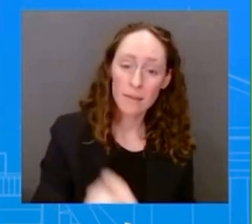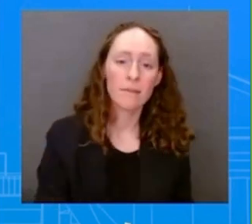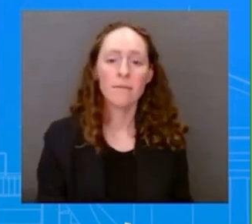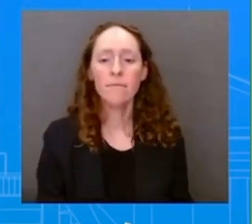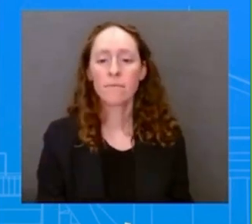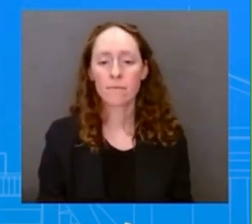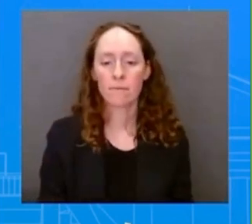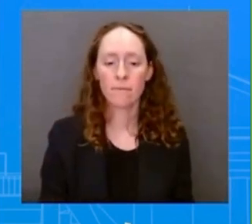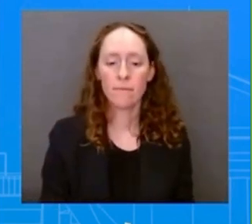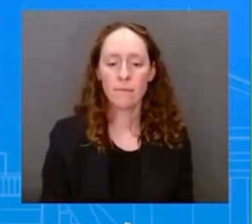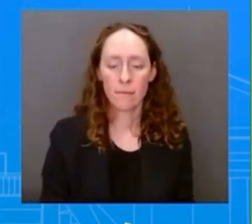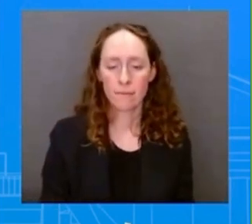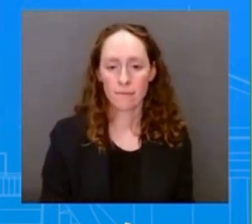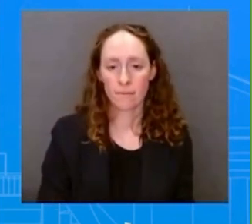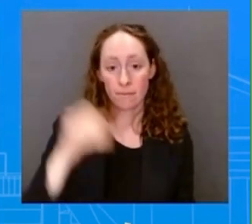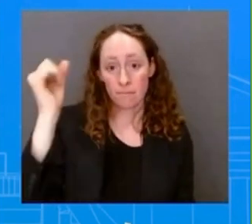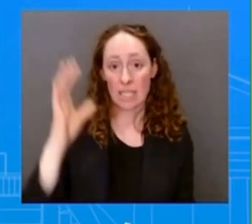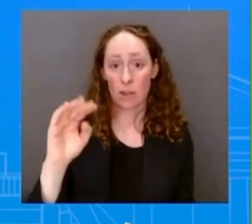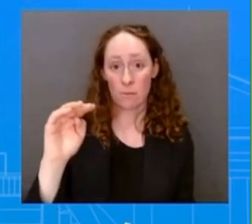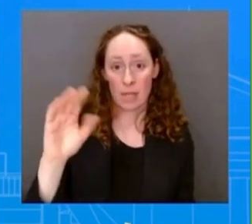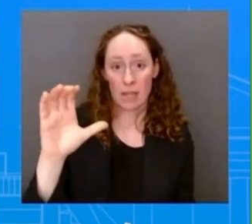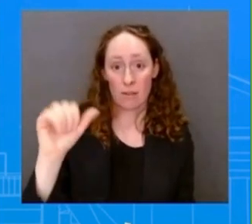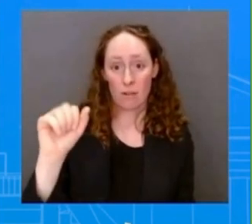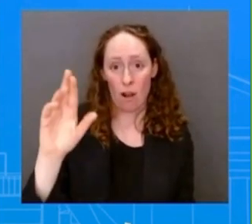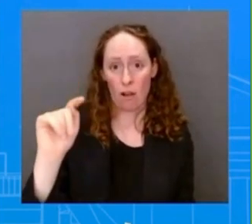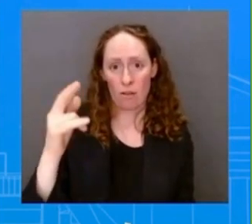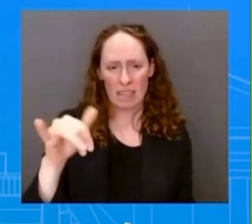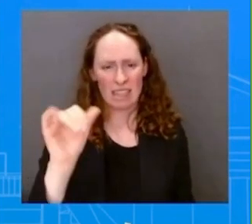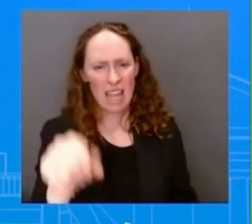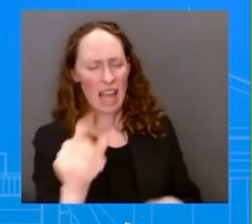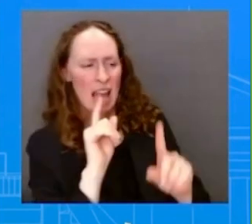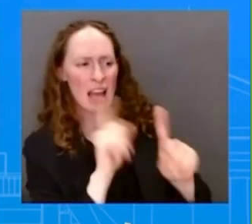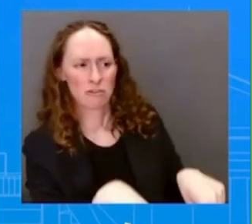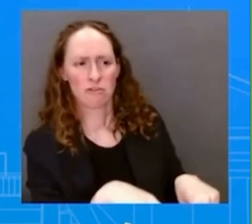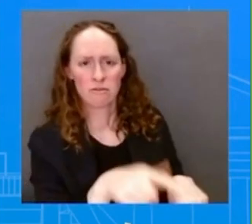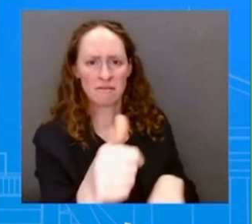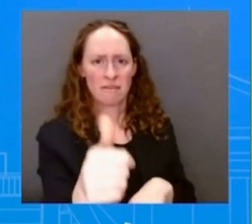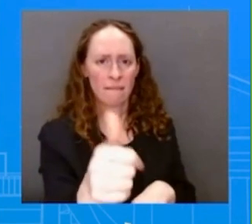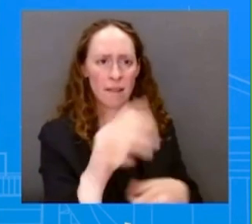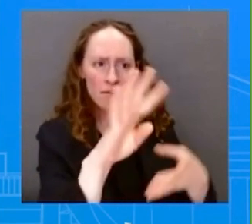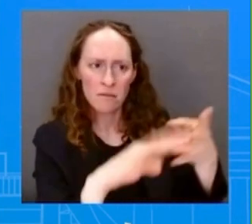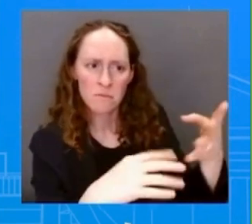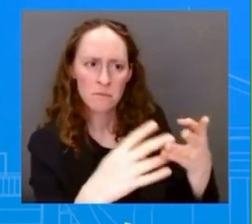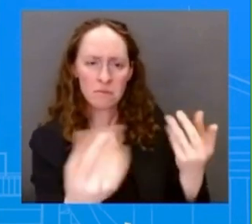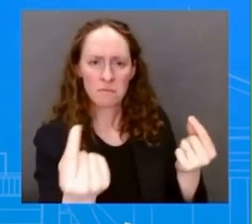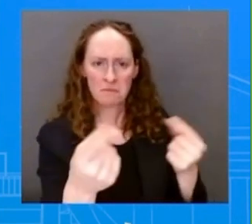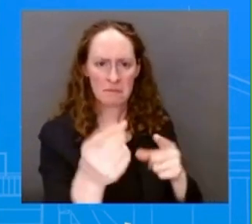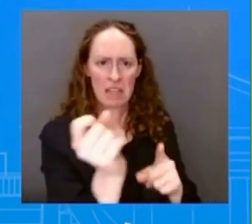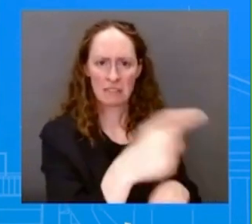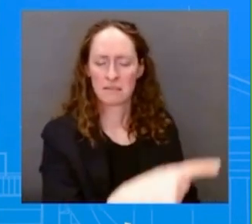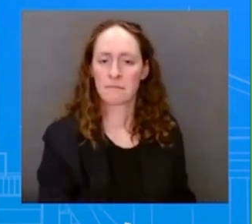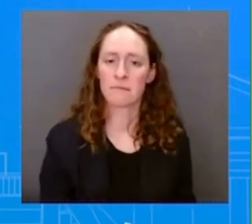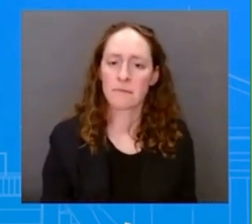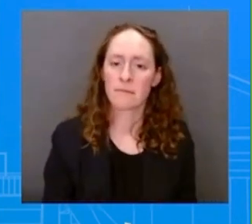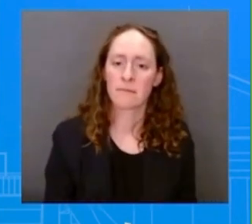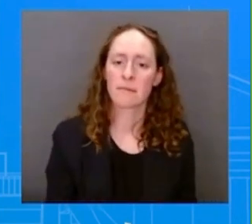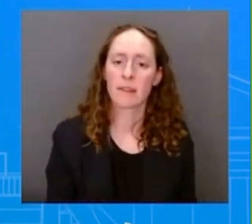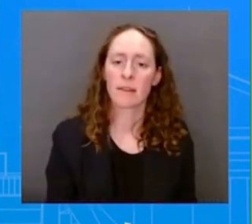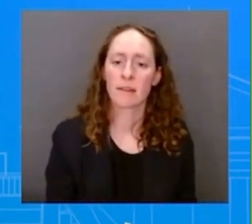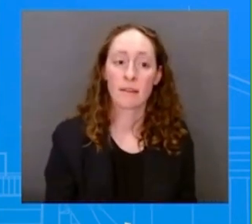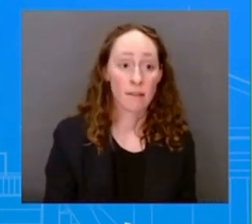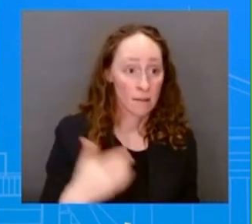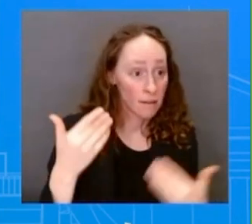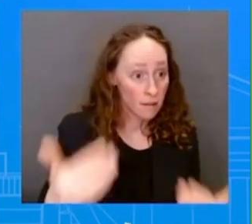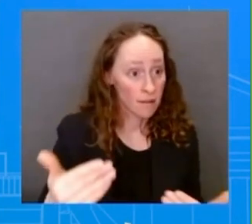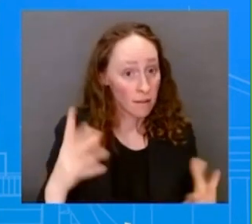his schedule, his agenda, and, uh, uh, what he intends to do or not do, uh, particularly in relation to this transit.